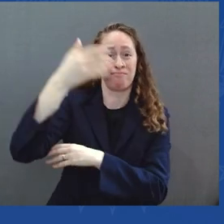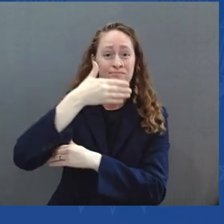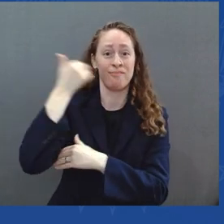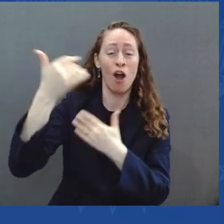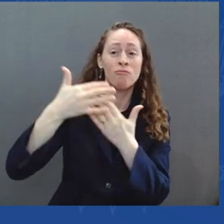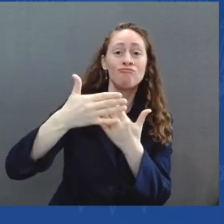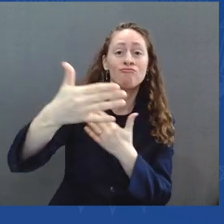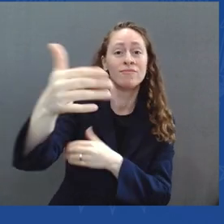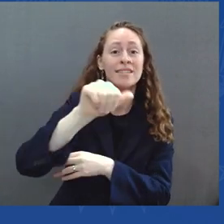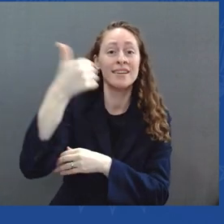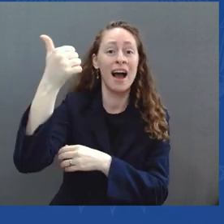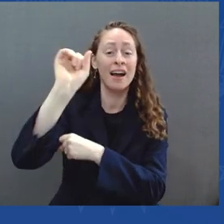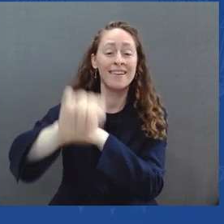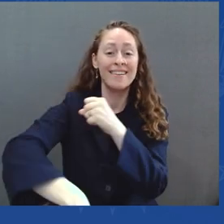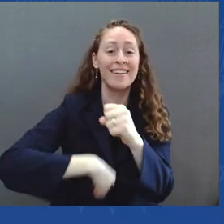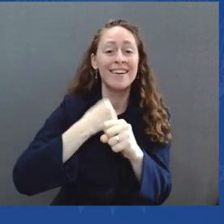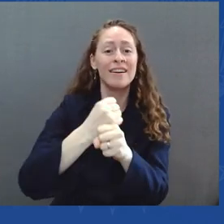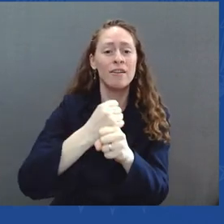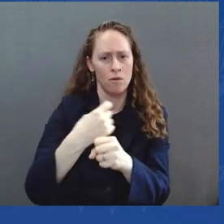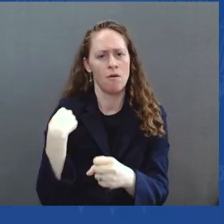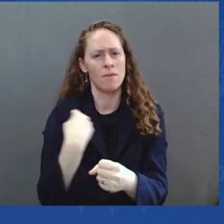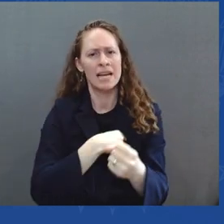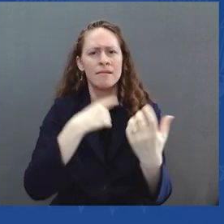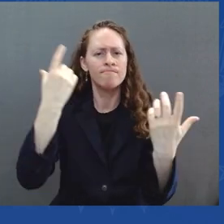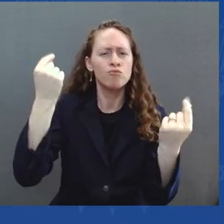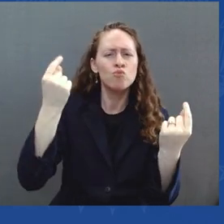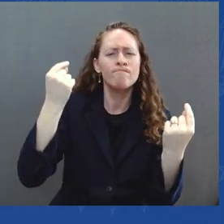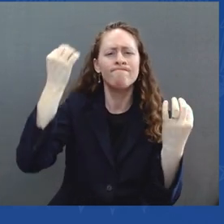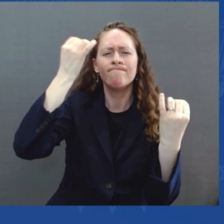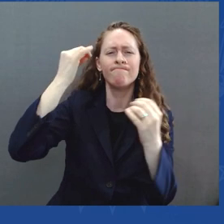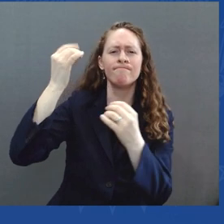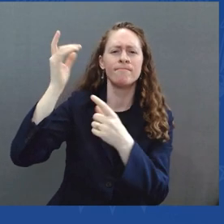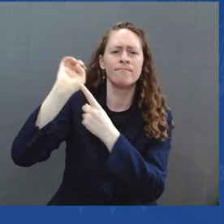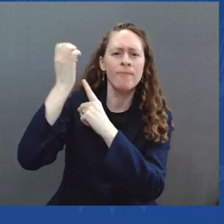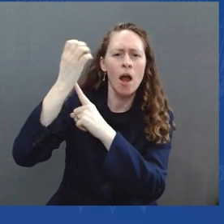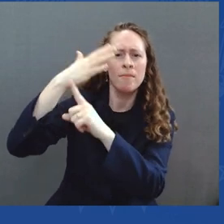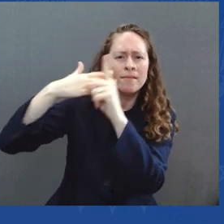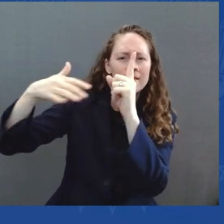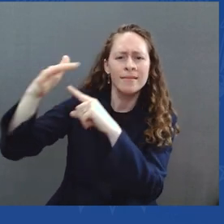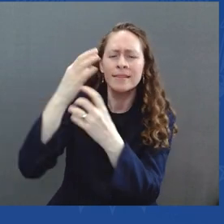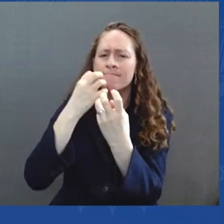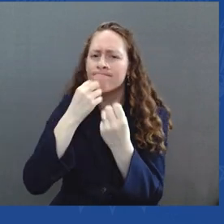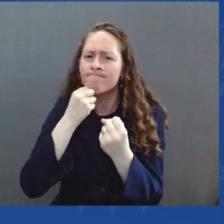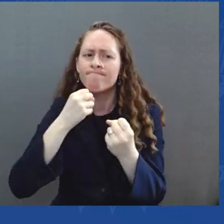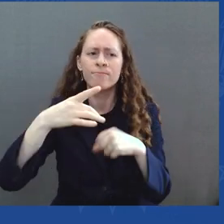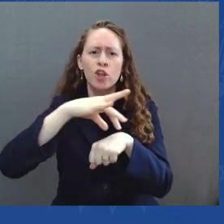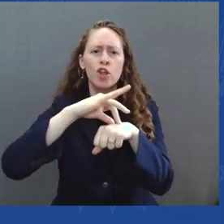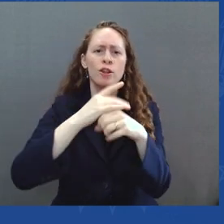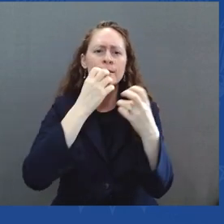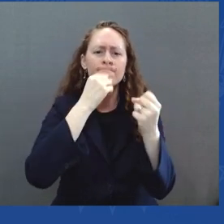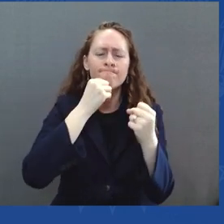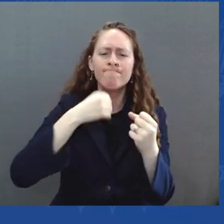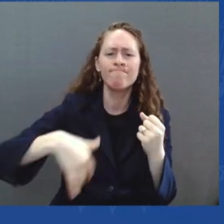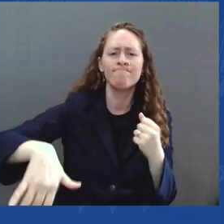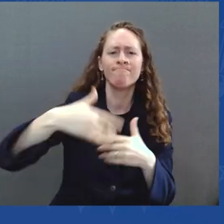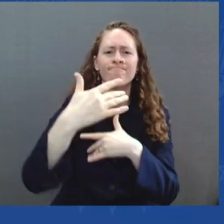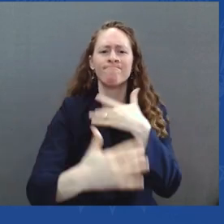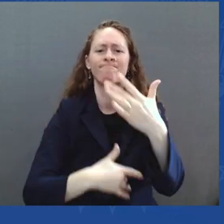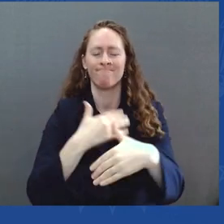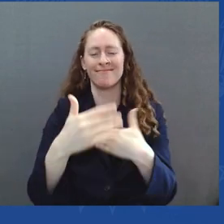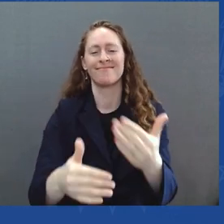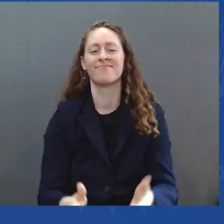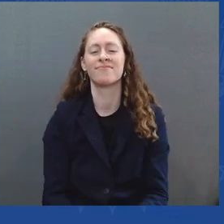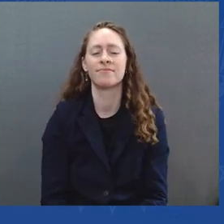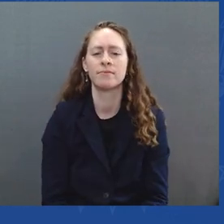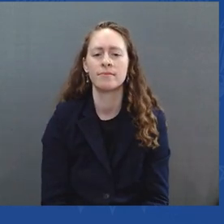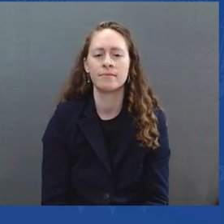But to do that, we have to be willing to do something previous administrations and Republicans today refuse to do. We need